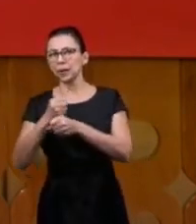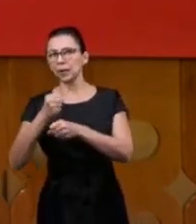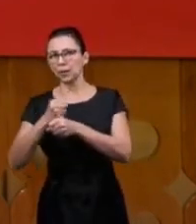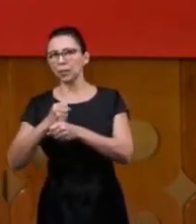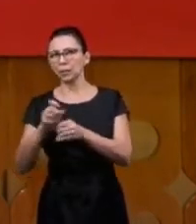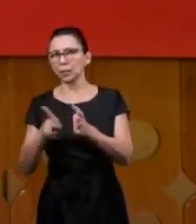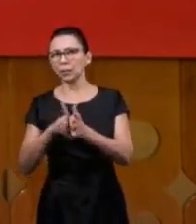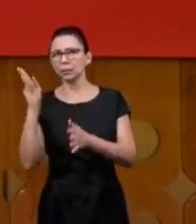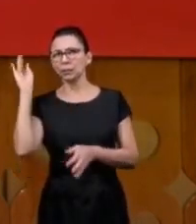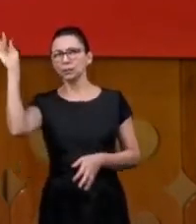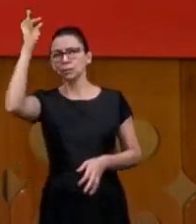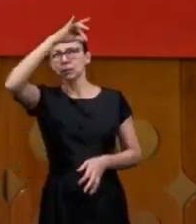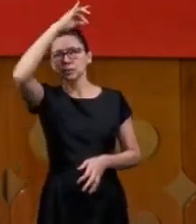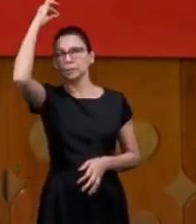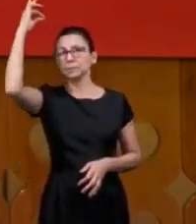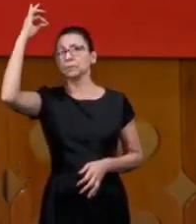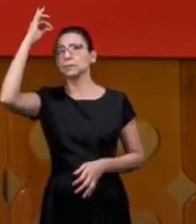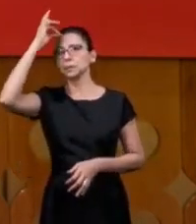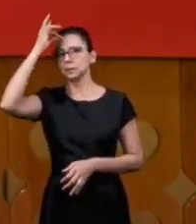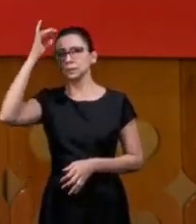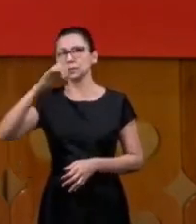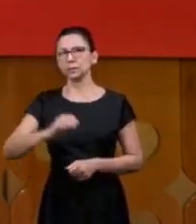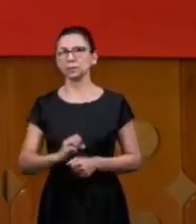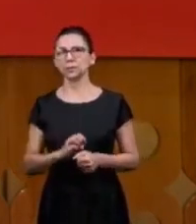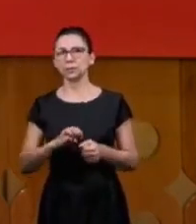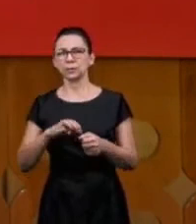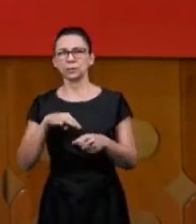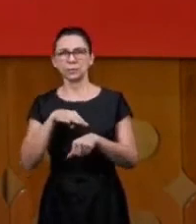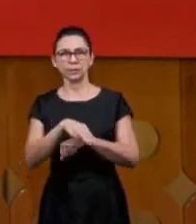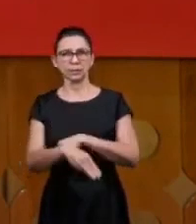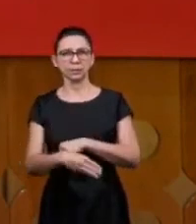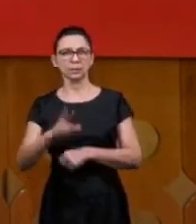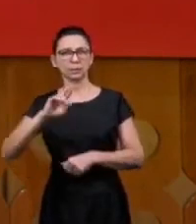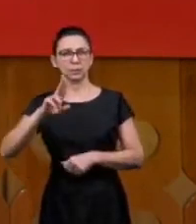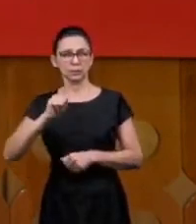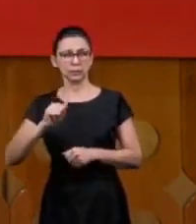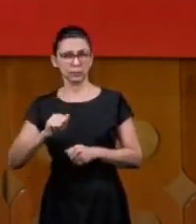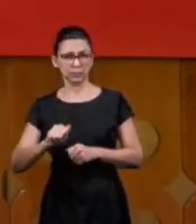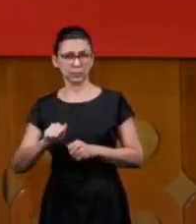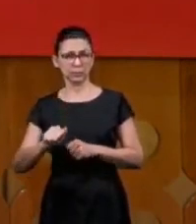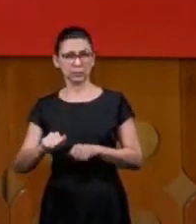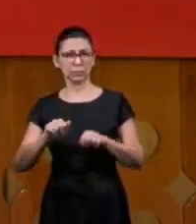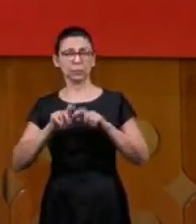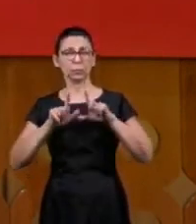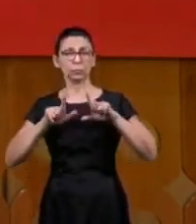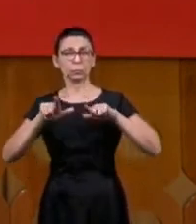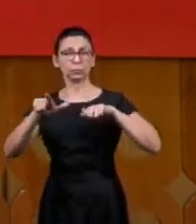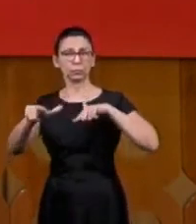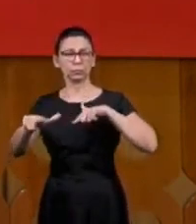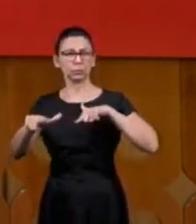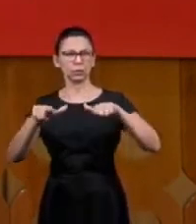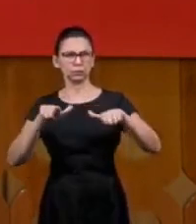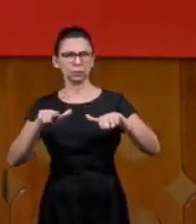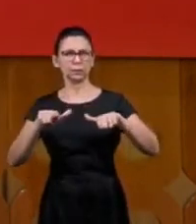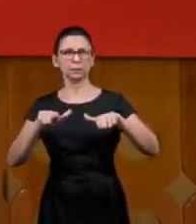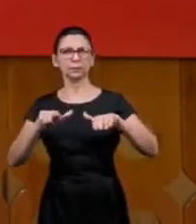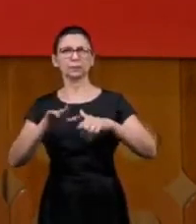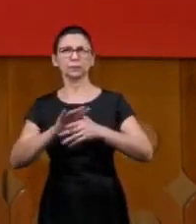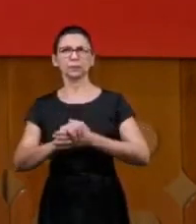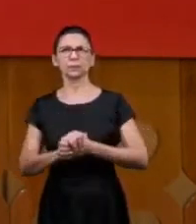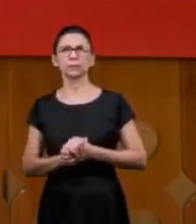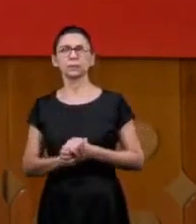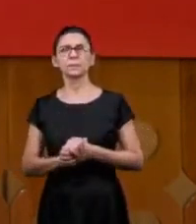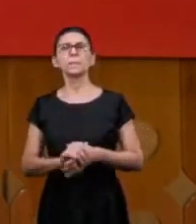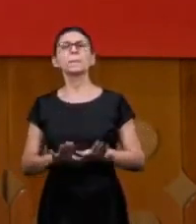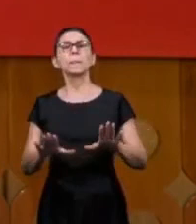the ministry it's not a title nor a profession it is a function to be done